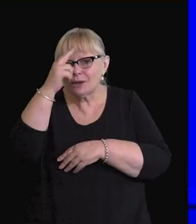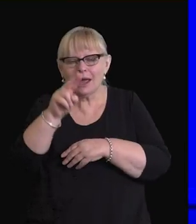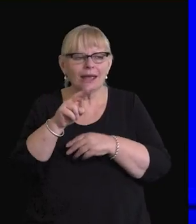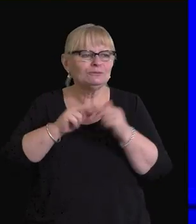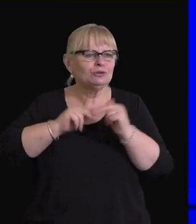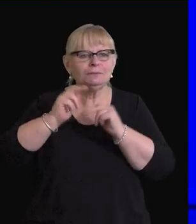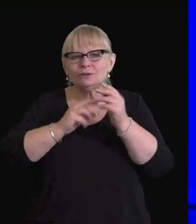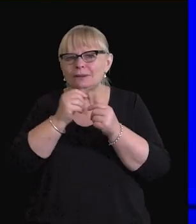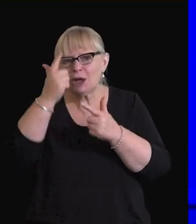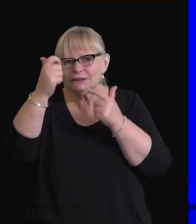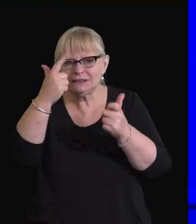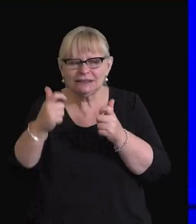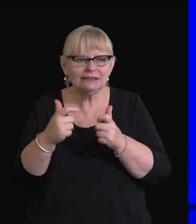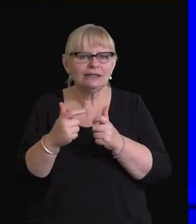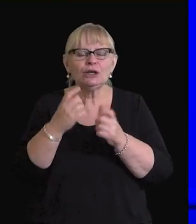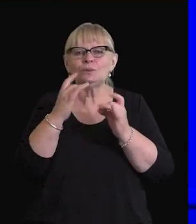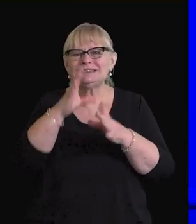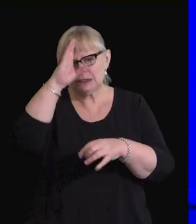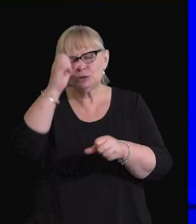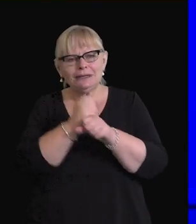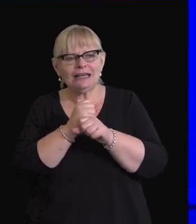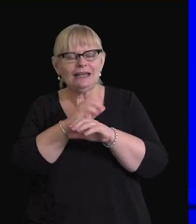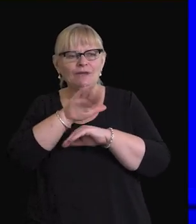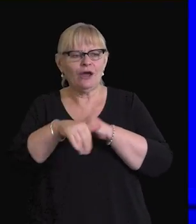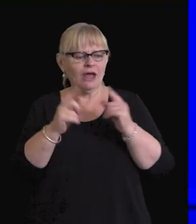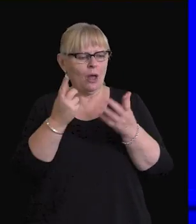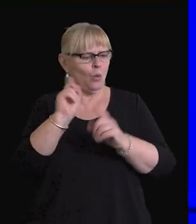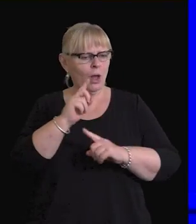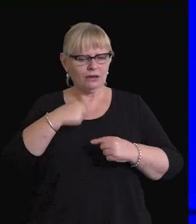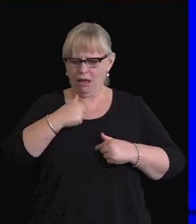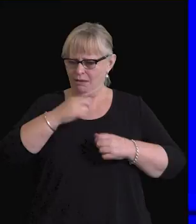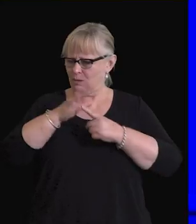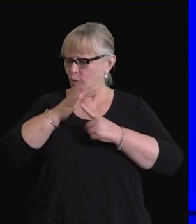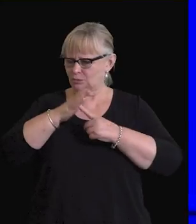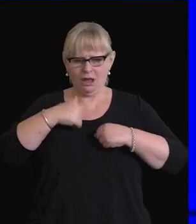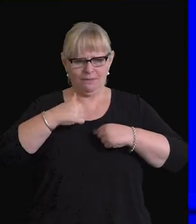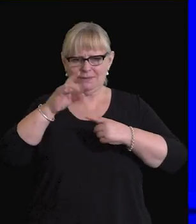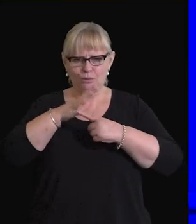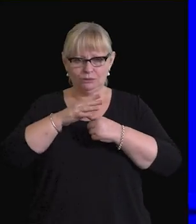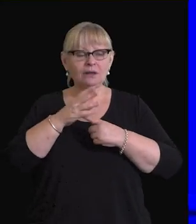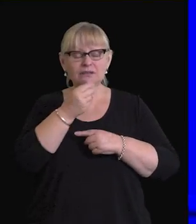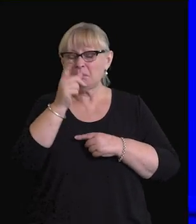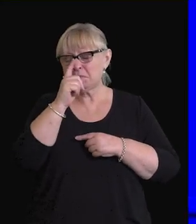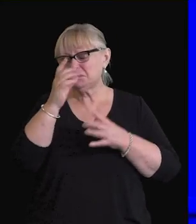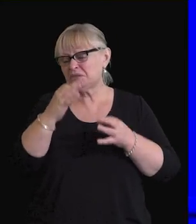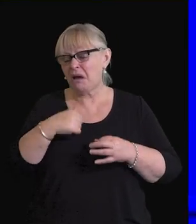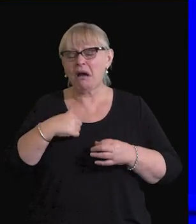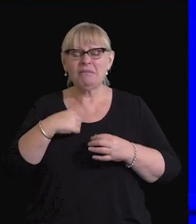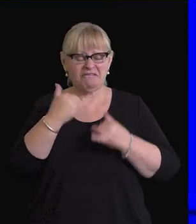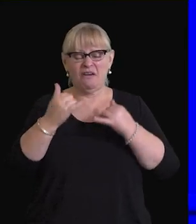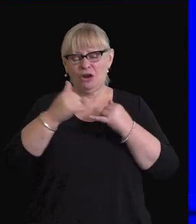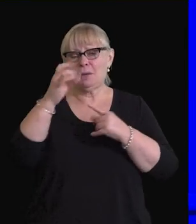and we form beliefs about how much we matter. Some of us decide that we matter very much indeed.